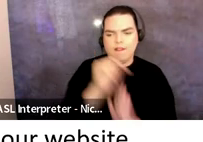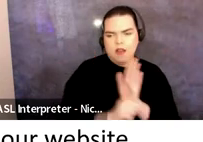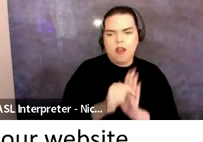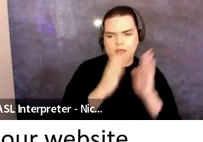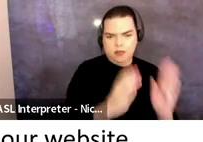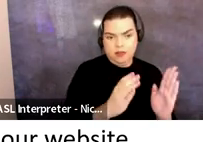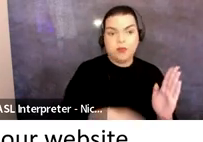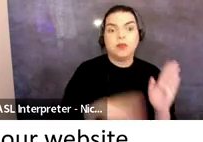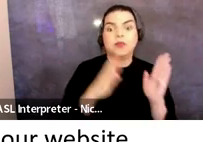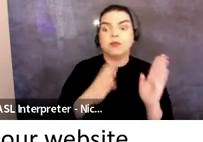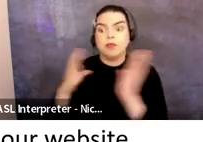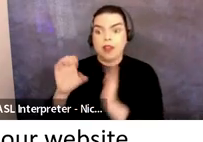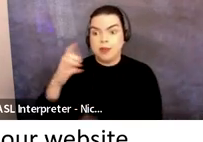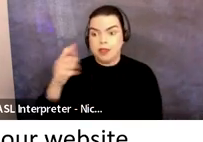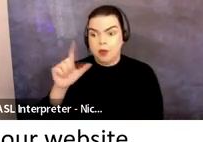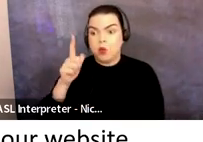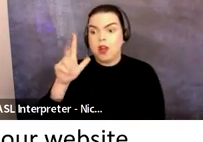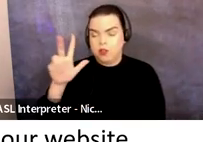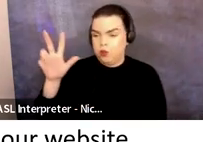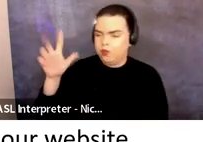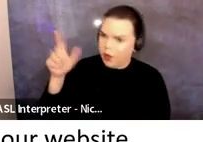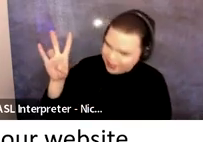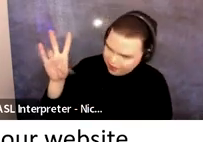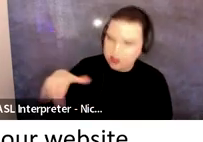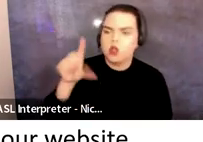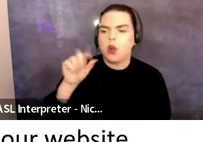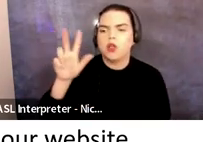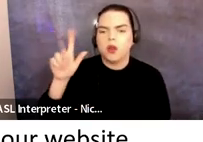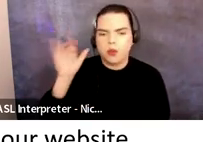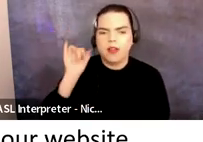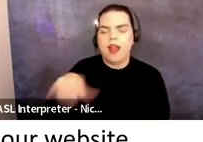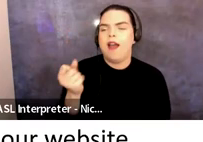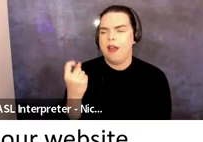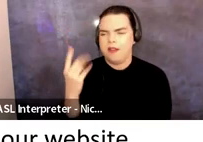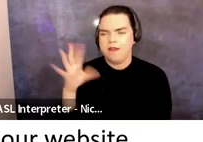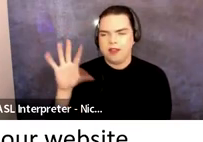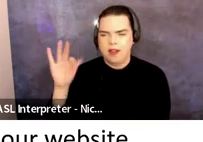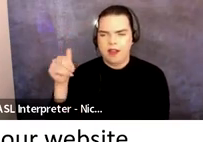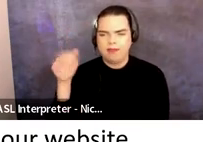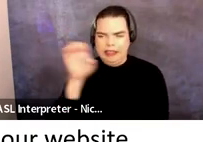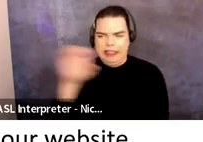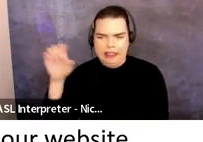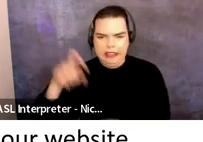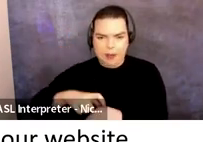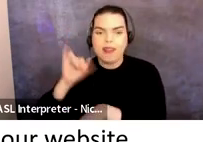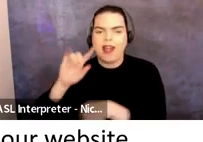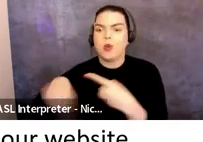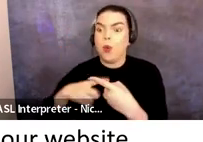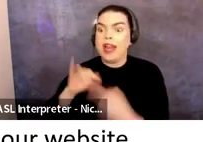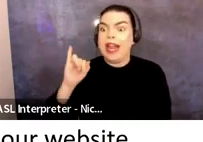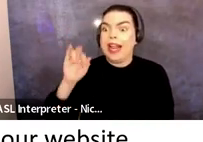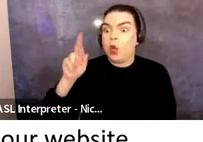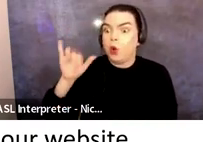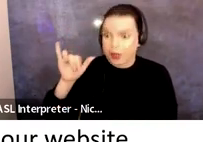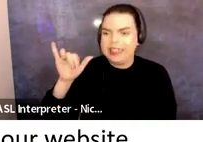2023, at 11.59 p.m. Eastern is the inquiry application deadline. That means the